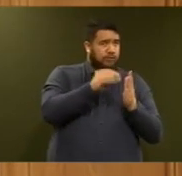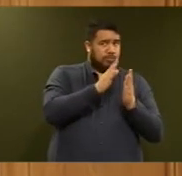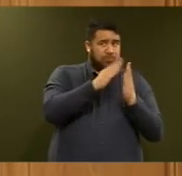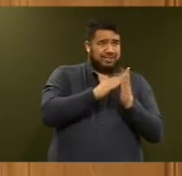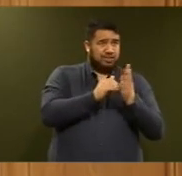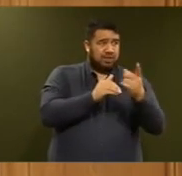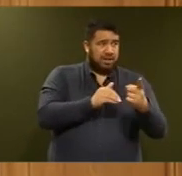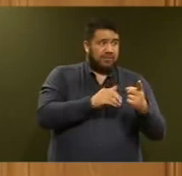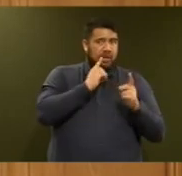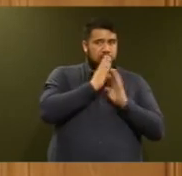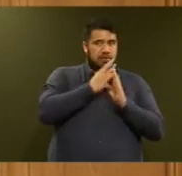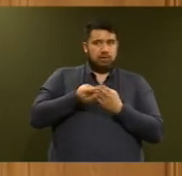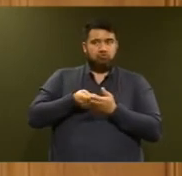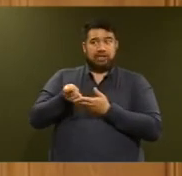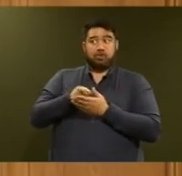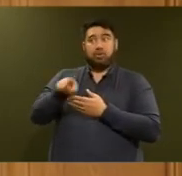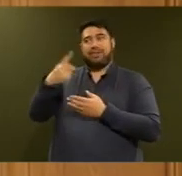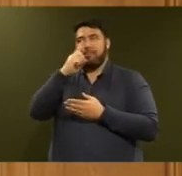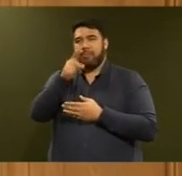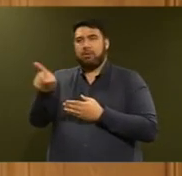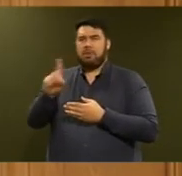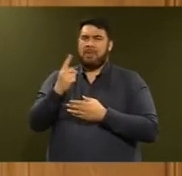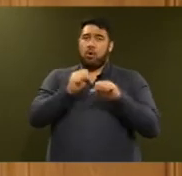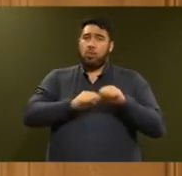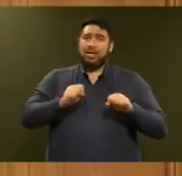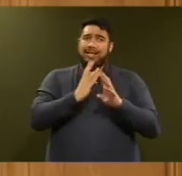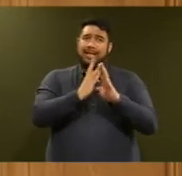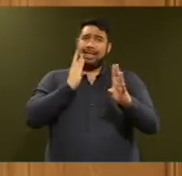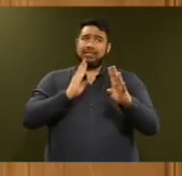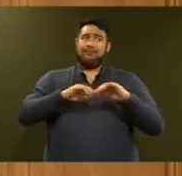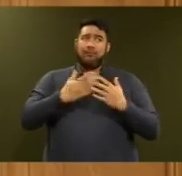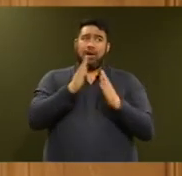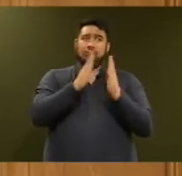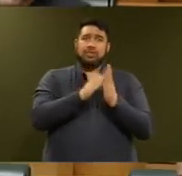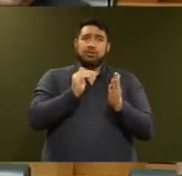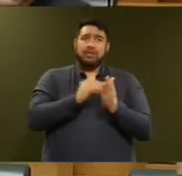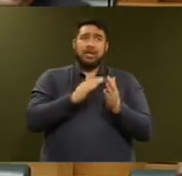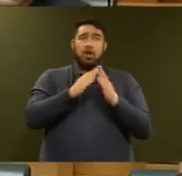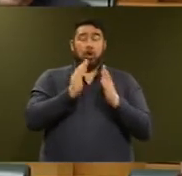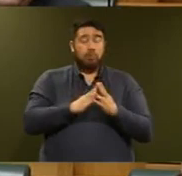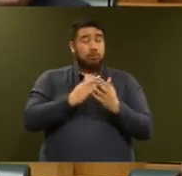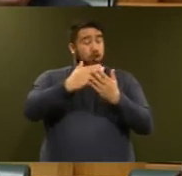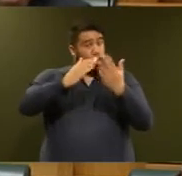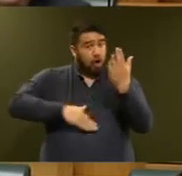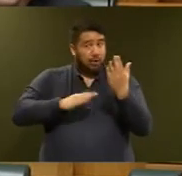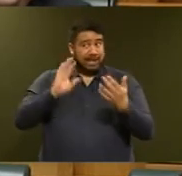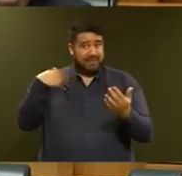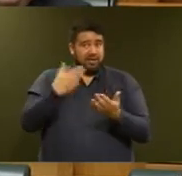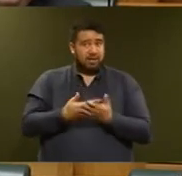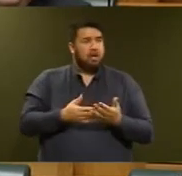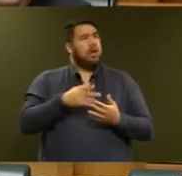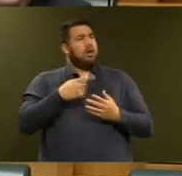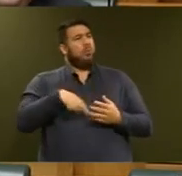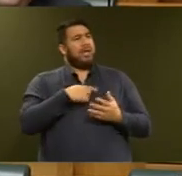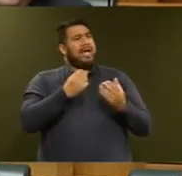homes when we have the largest waiting list in history under this government? Well we have the largest